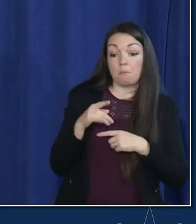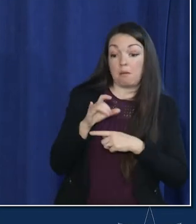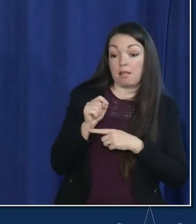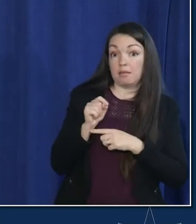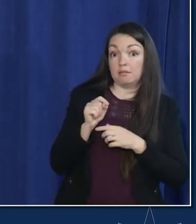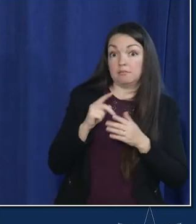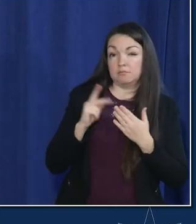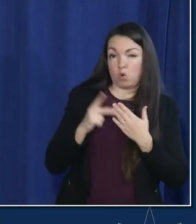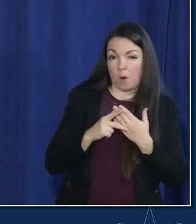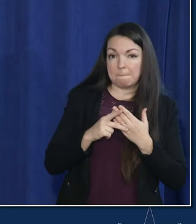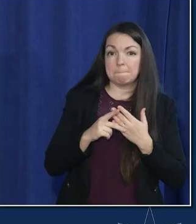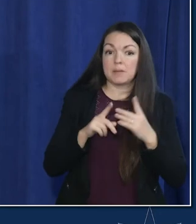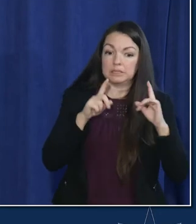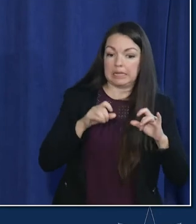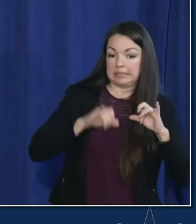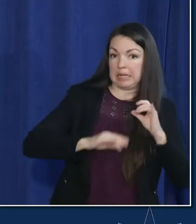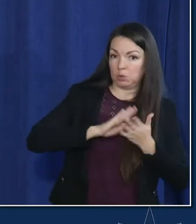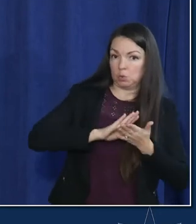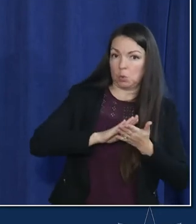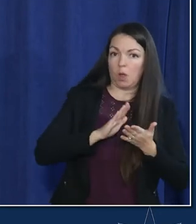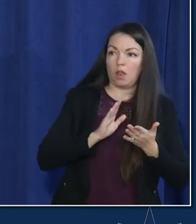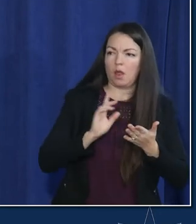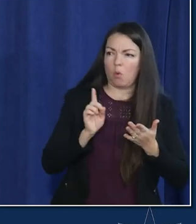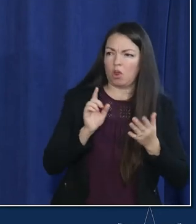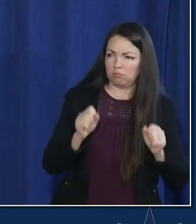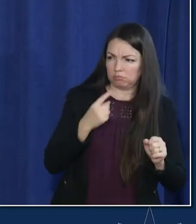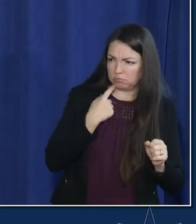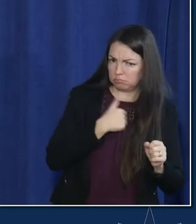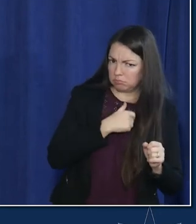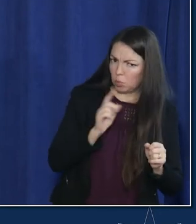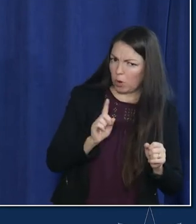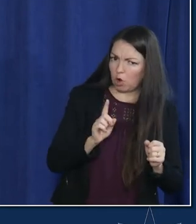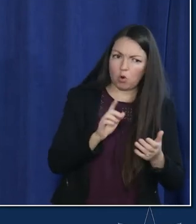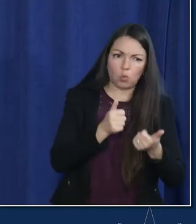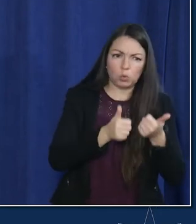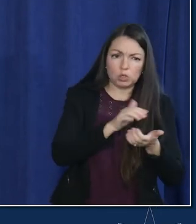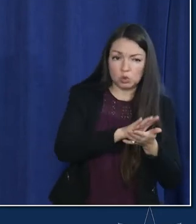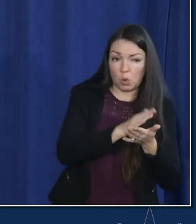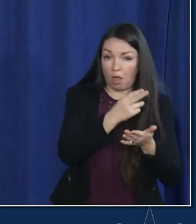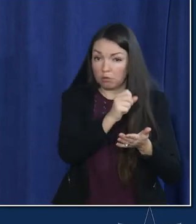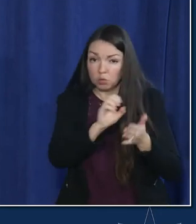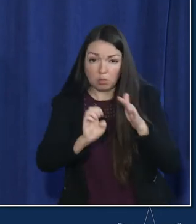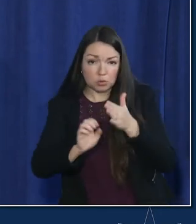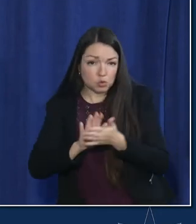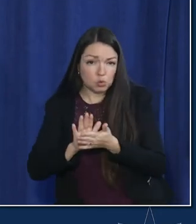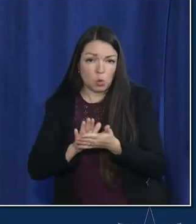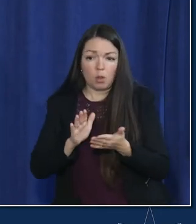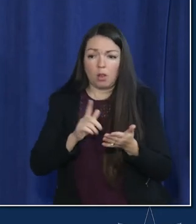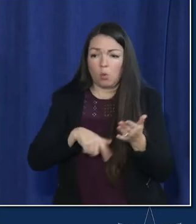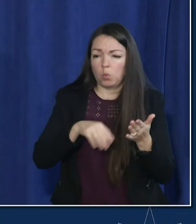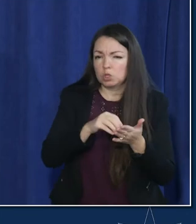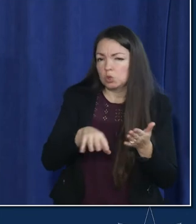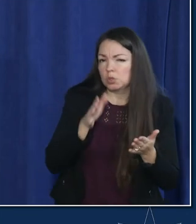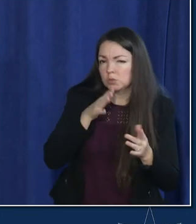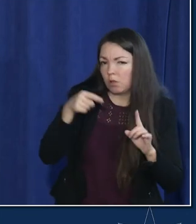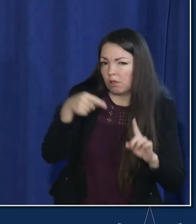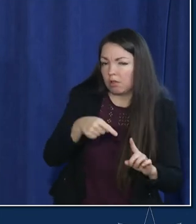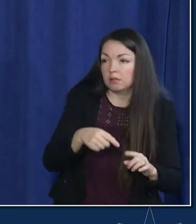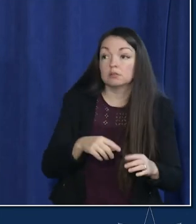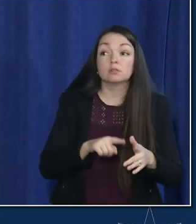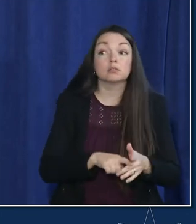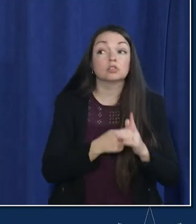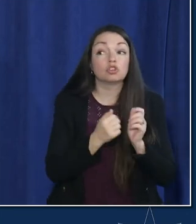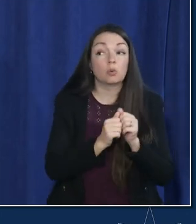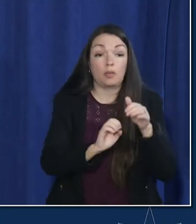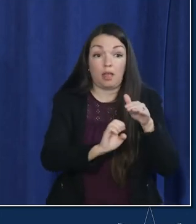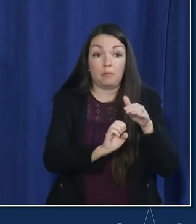what can you tell us can you tell us what school it's at or can you give us any details of the high school elementary school what students will it be targeting so we're starting